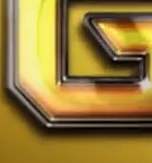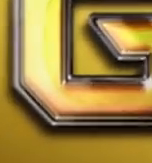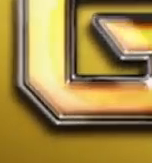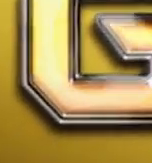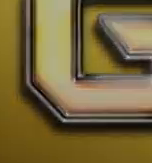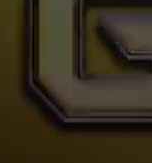hits.